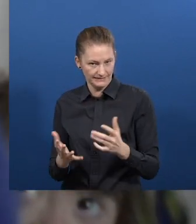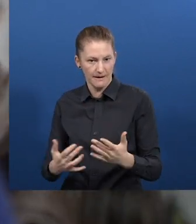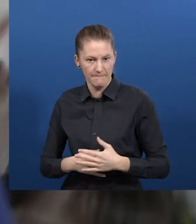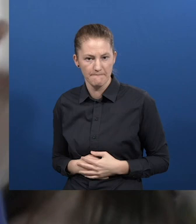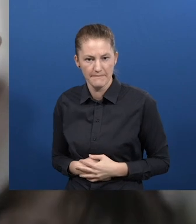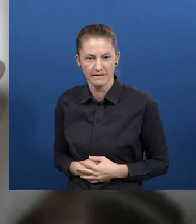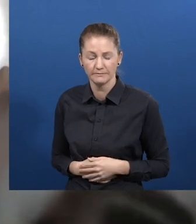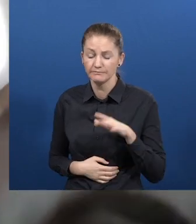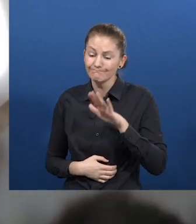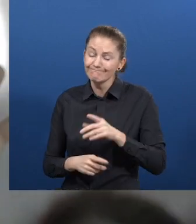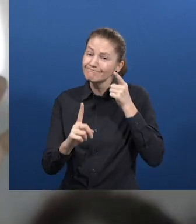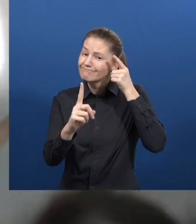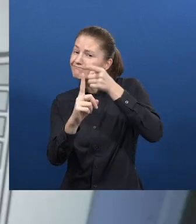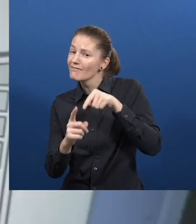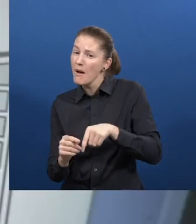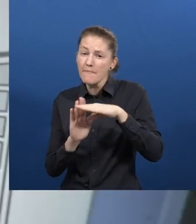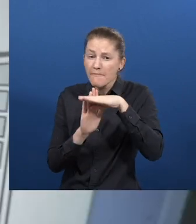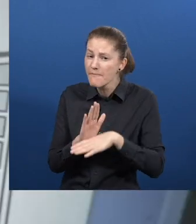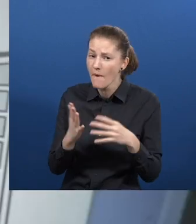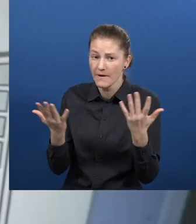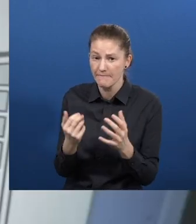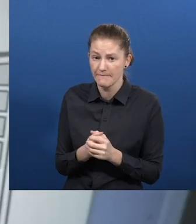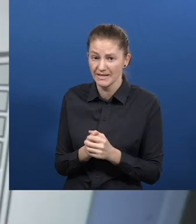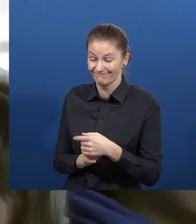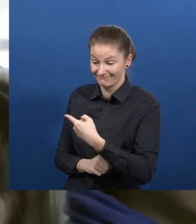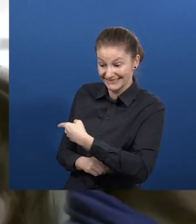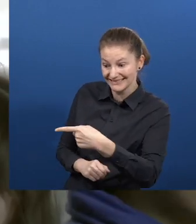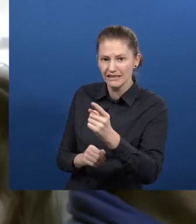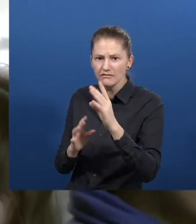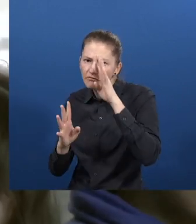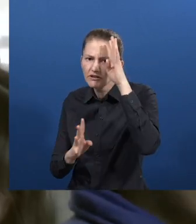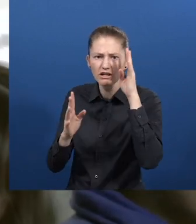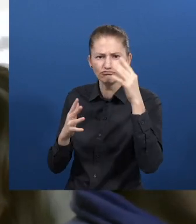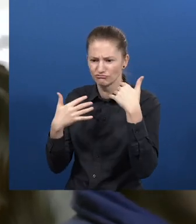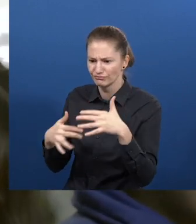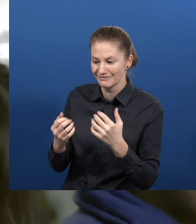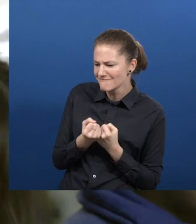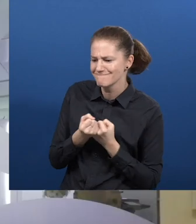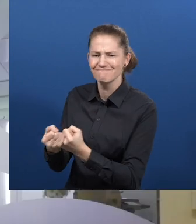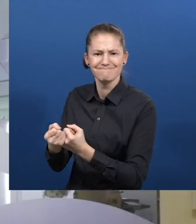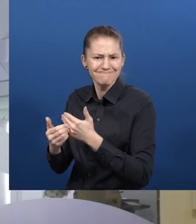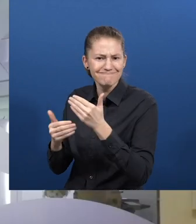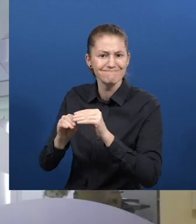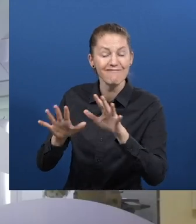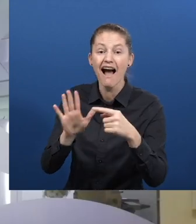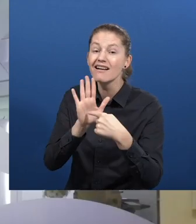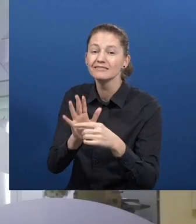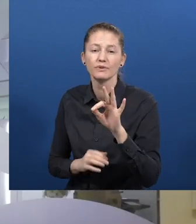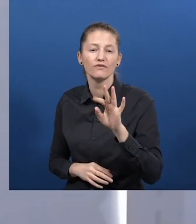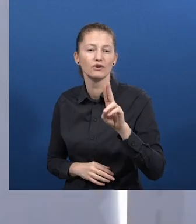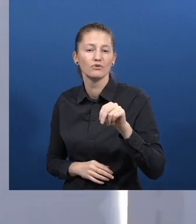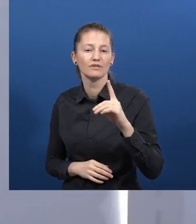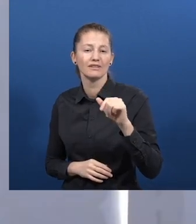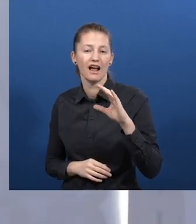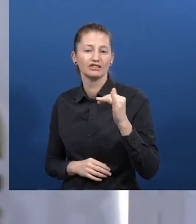of the program is to help proven social innovations to spread. A goal that is supported by Fundación Descubre-me. The